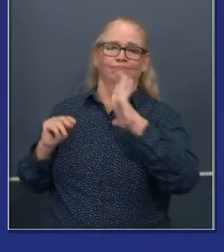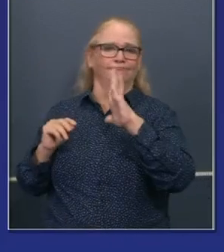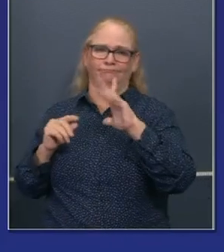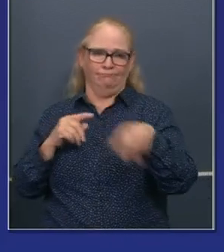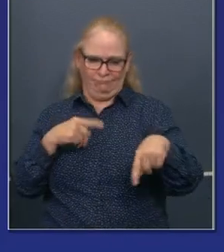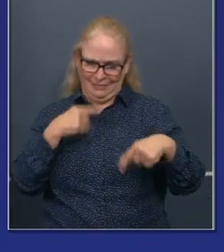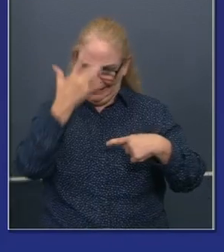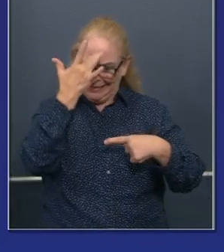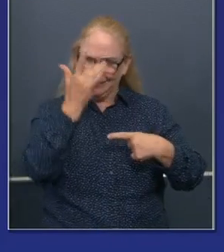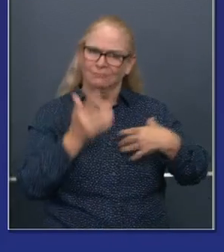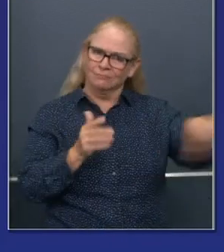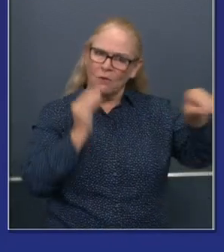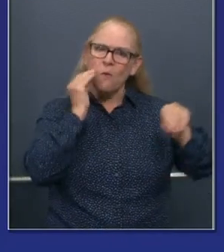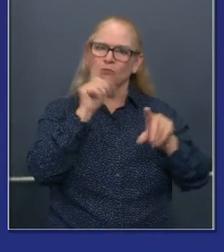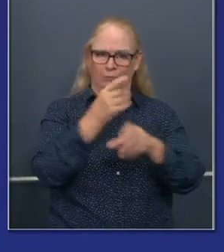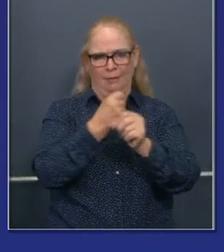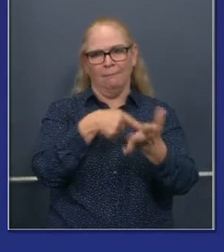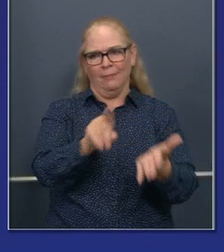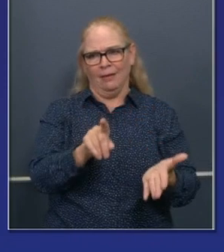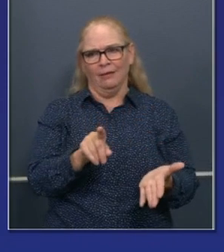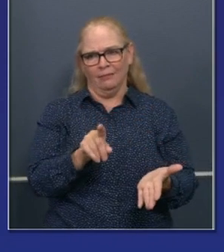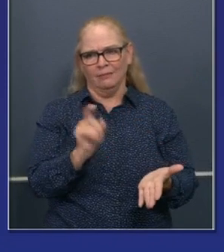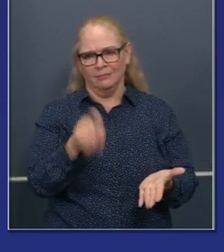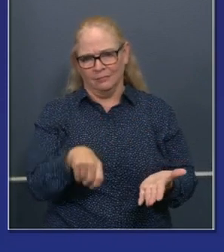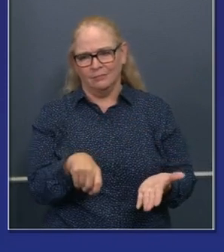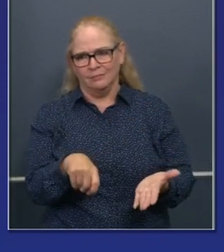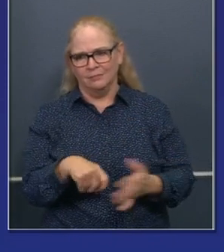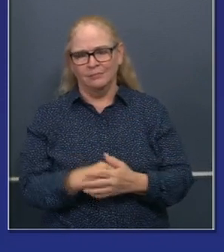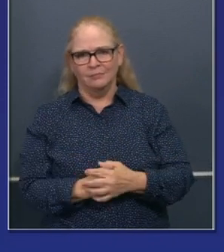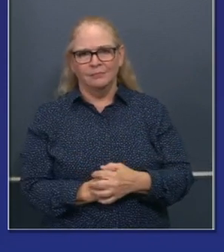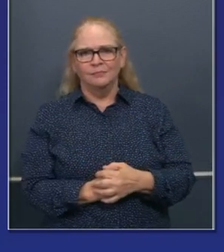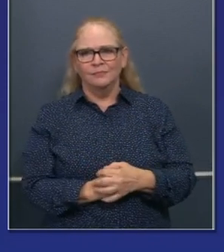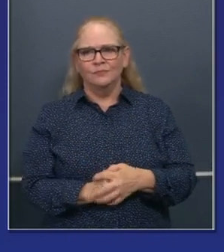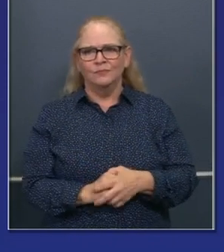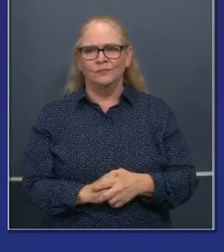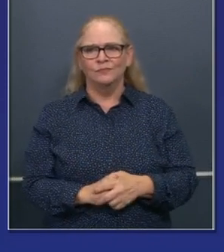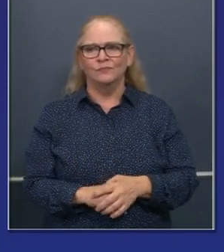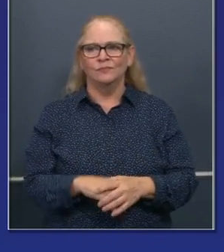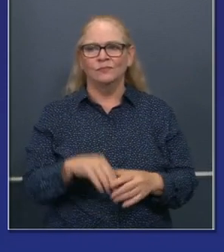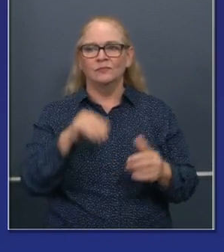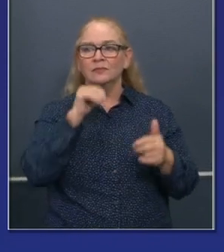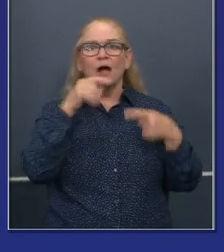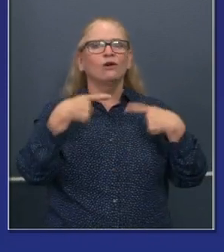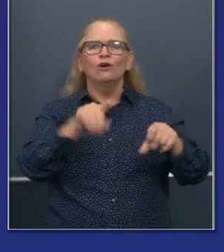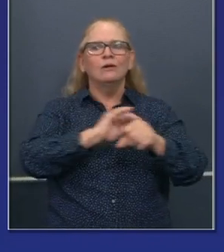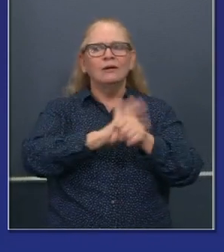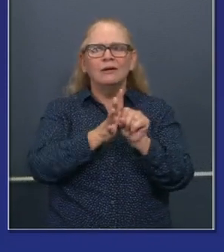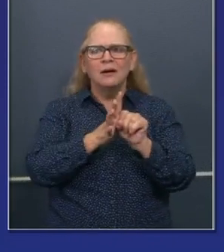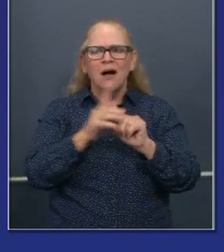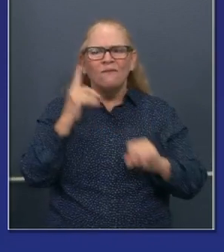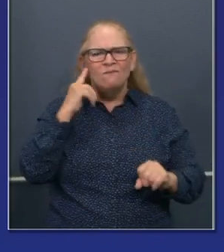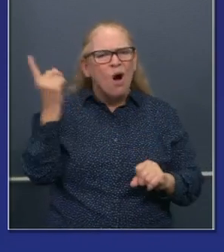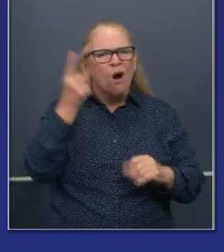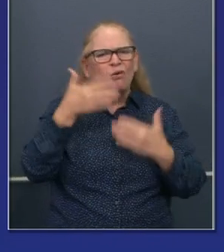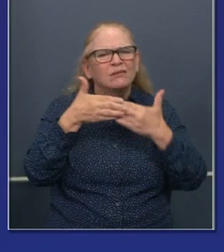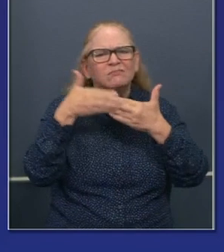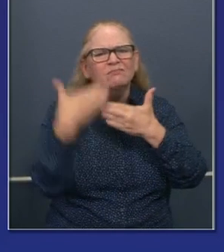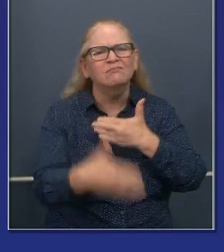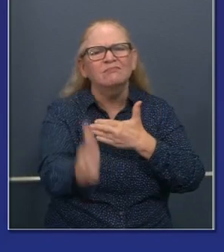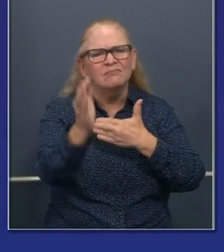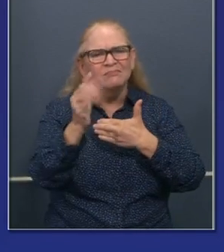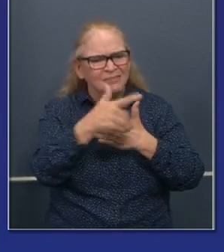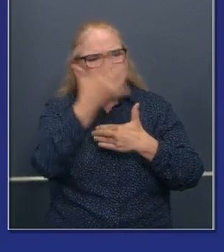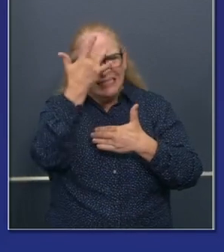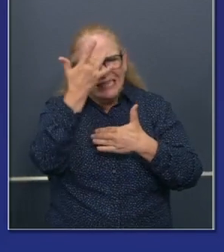expeditiously reopen this economy and beyond even this pandemic. Big awareness campaign, public awareness campaign. We want to